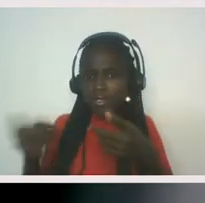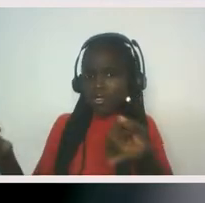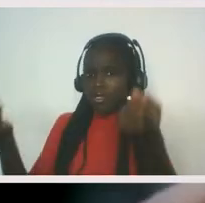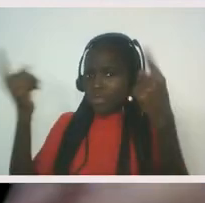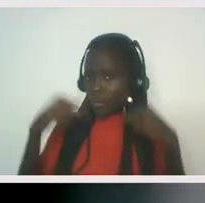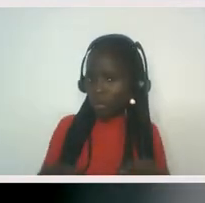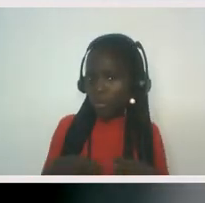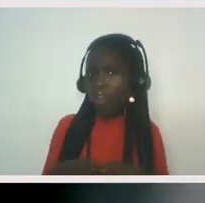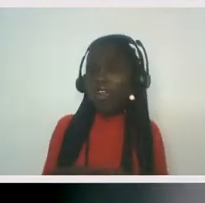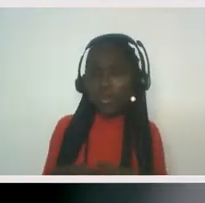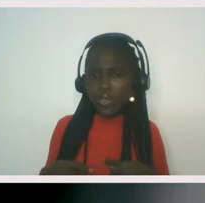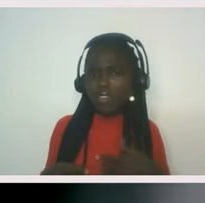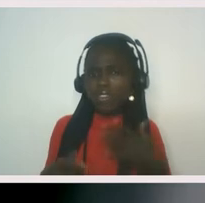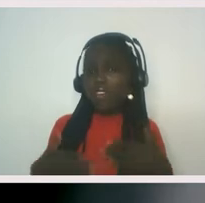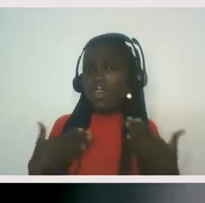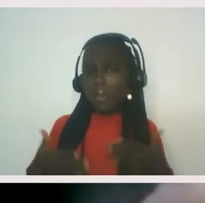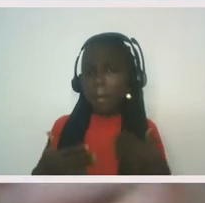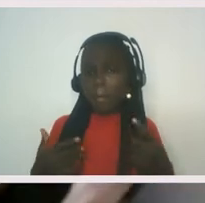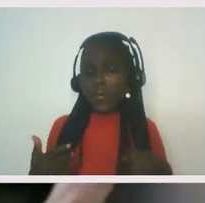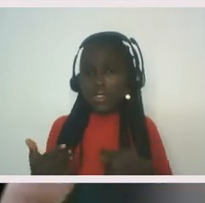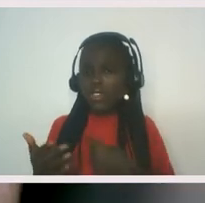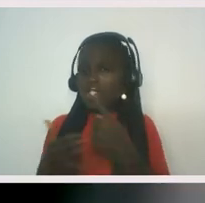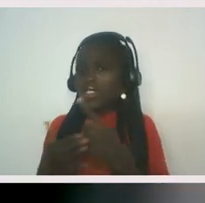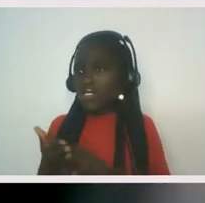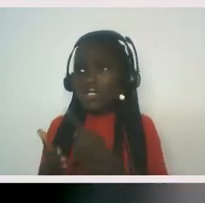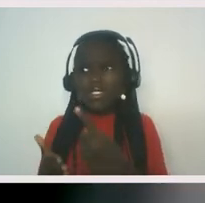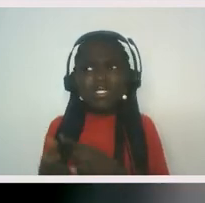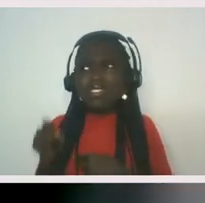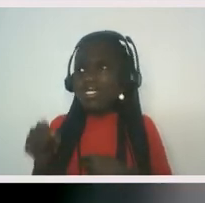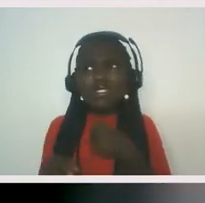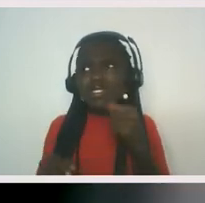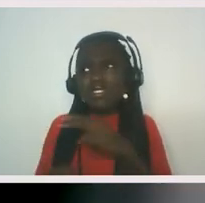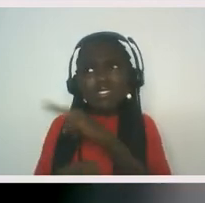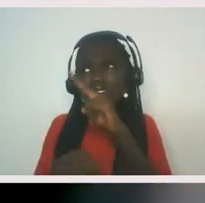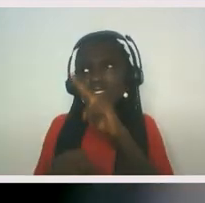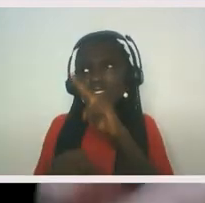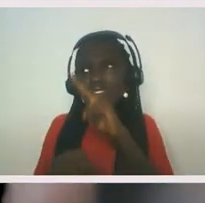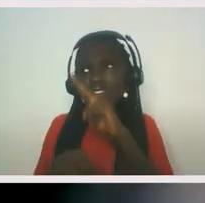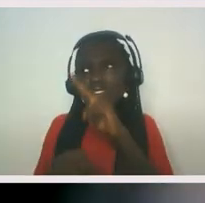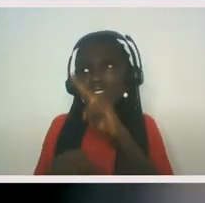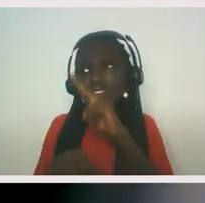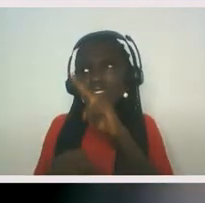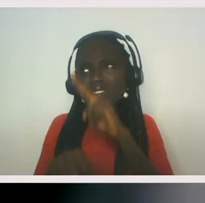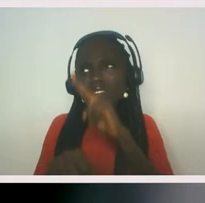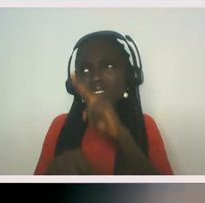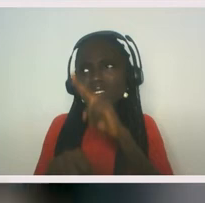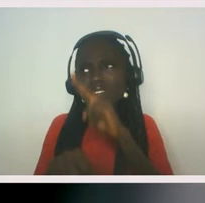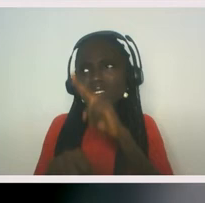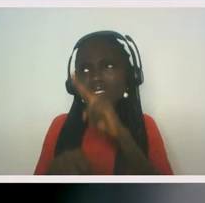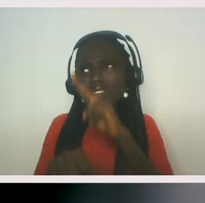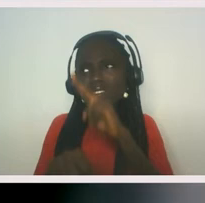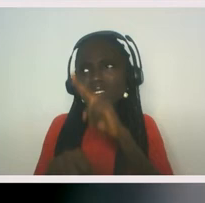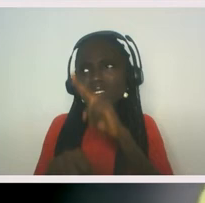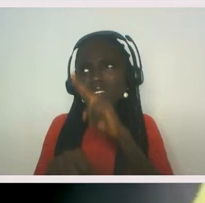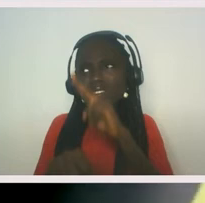Um, this is not business as usual. We are about to celebrate our 60th year at the time. Um, that was in August. We, we,